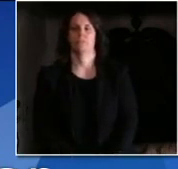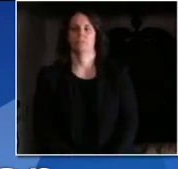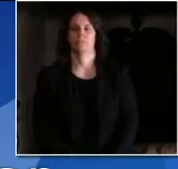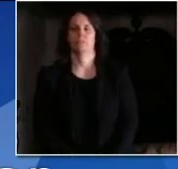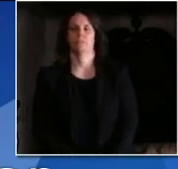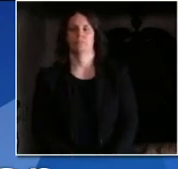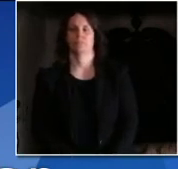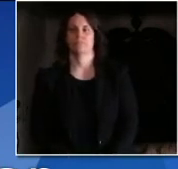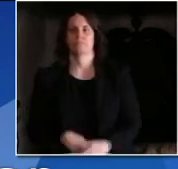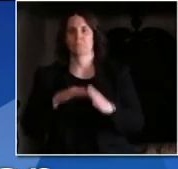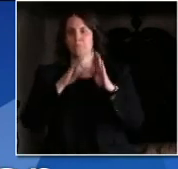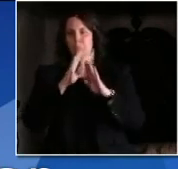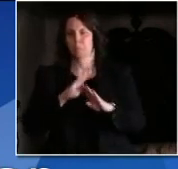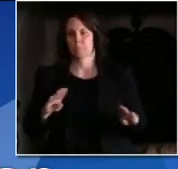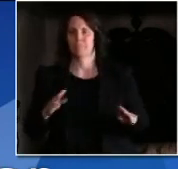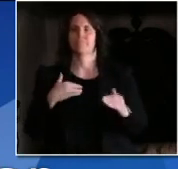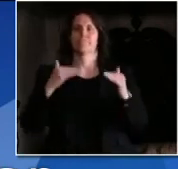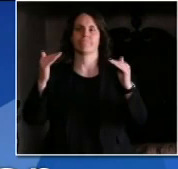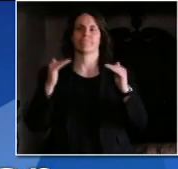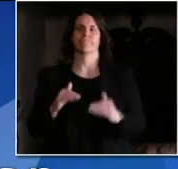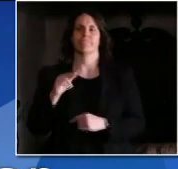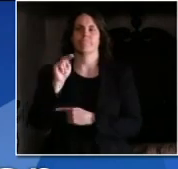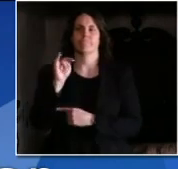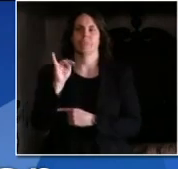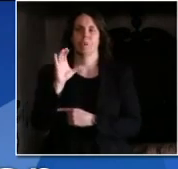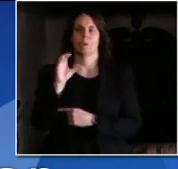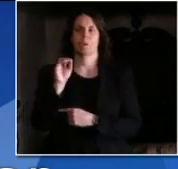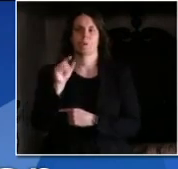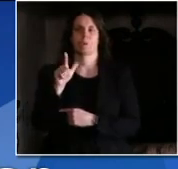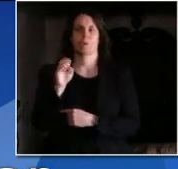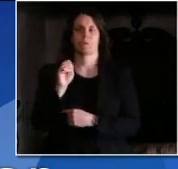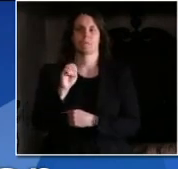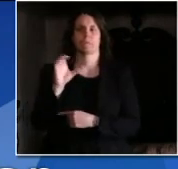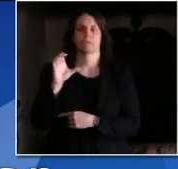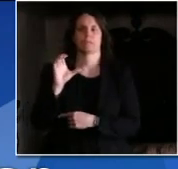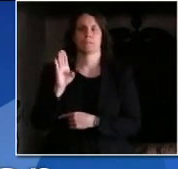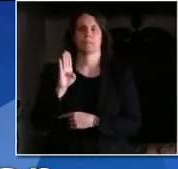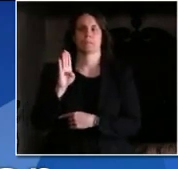okay it's Nicole Killian from CBS News Nicole